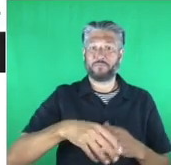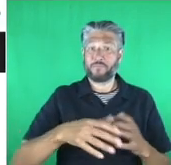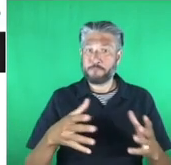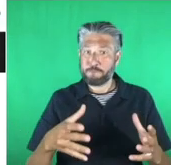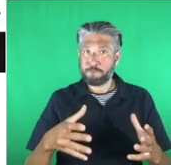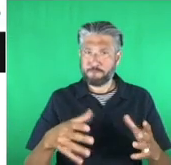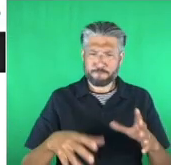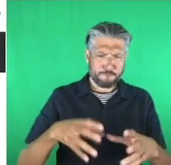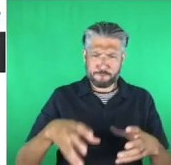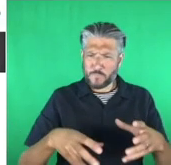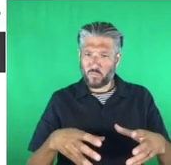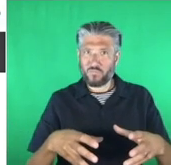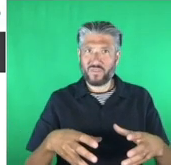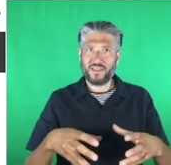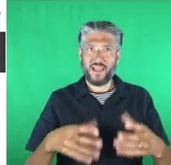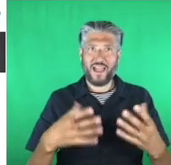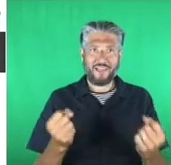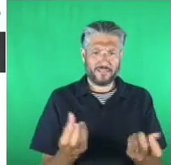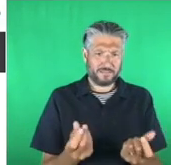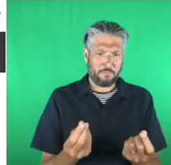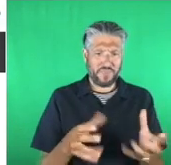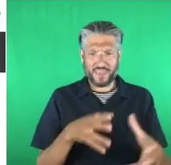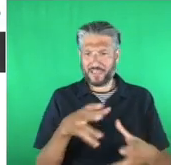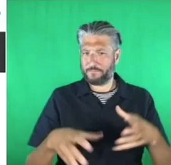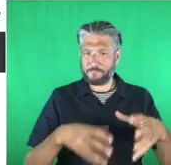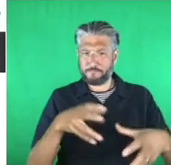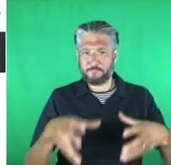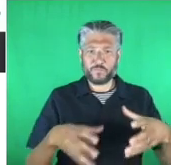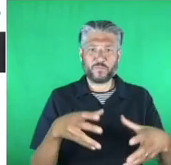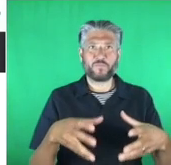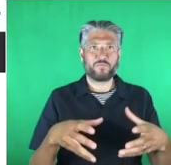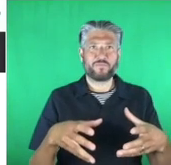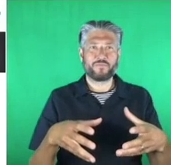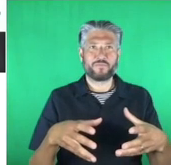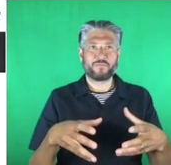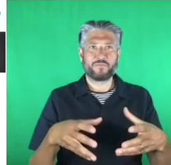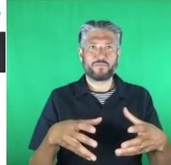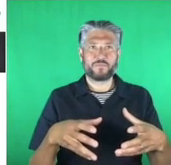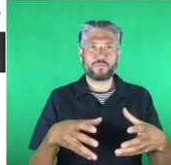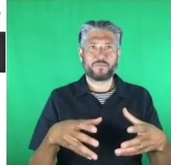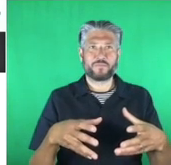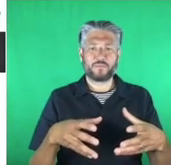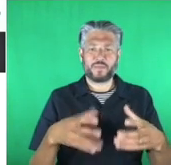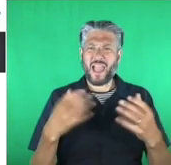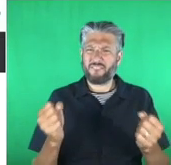safe in this box, right? So a bunch of papers.